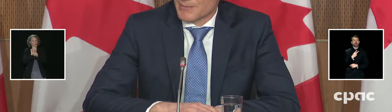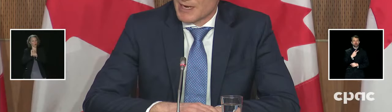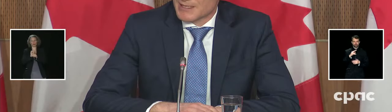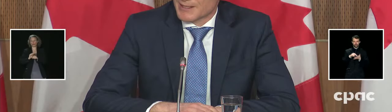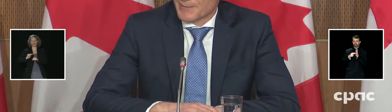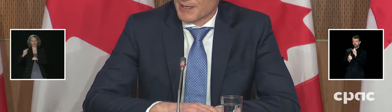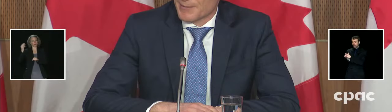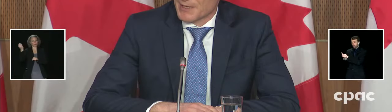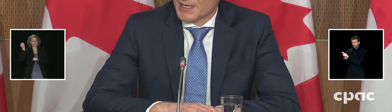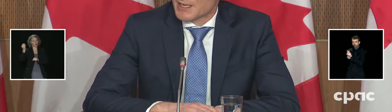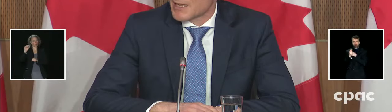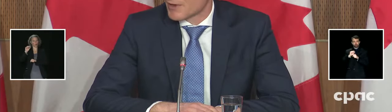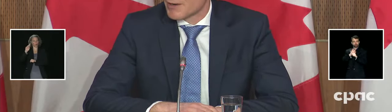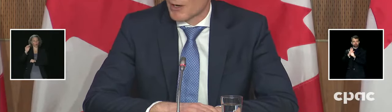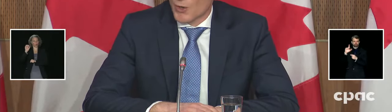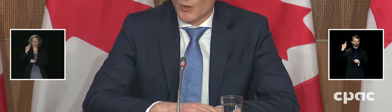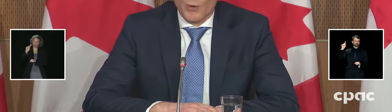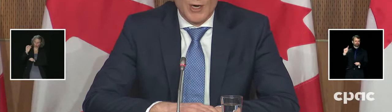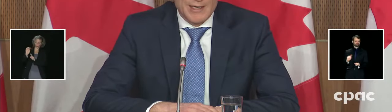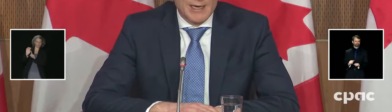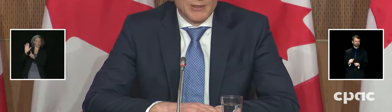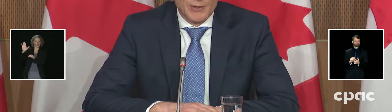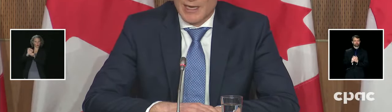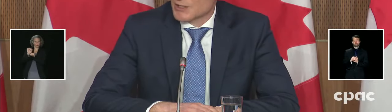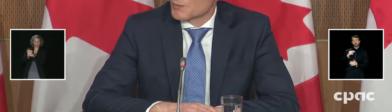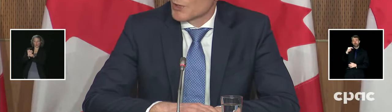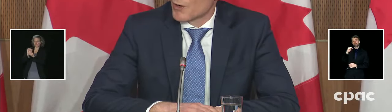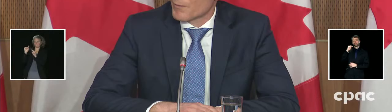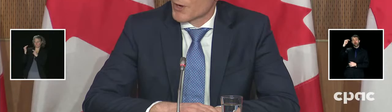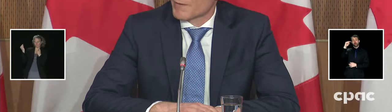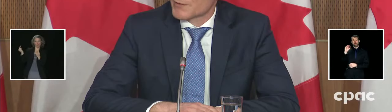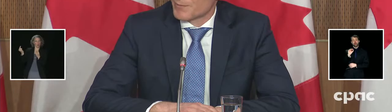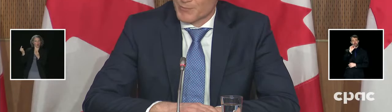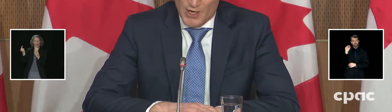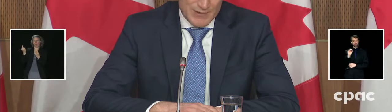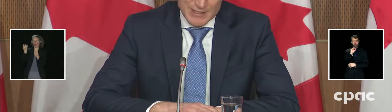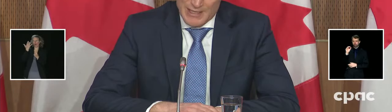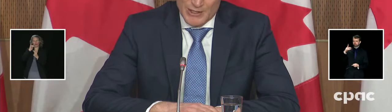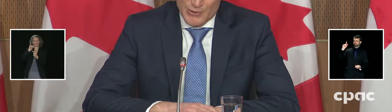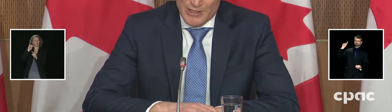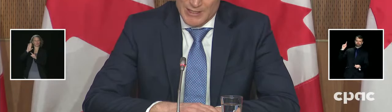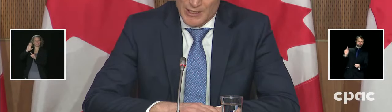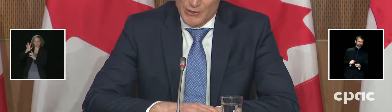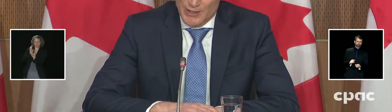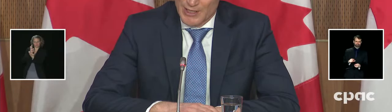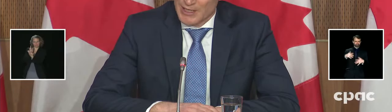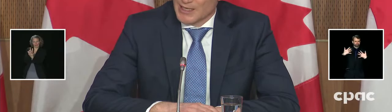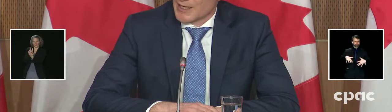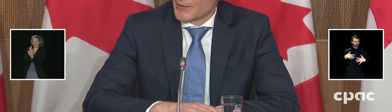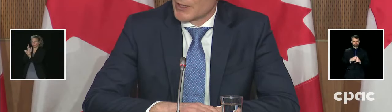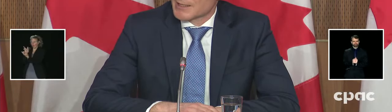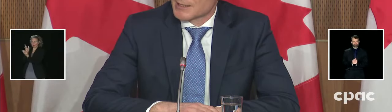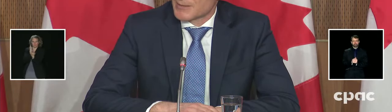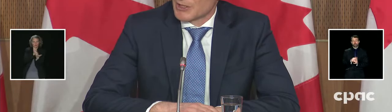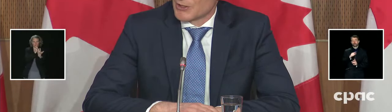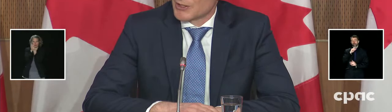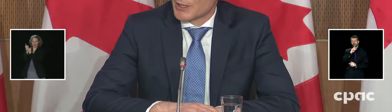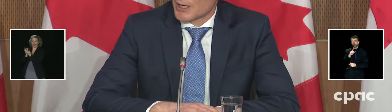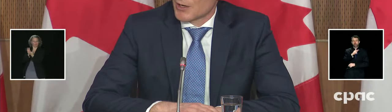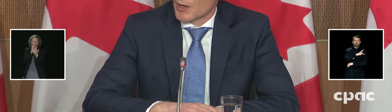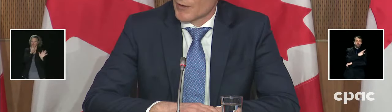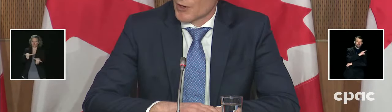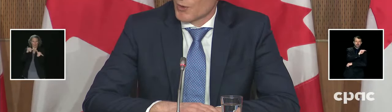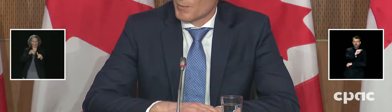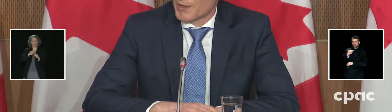is amazing. It isn't even or identical as we go from province and territory to territory, and there are lessons to be